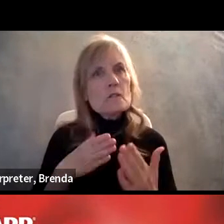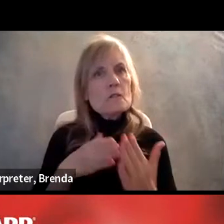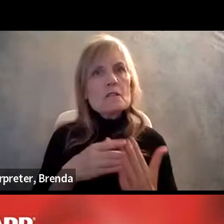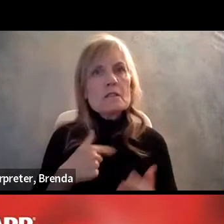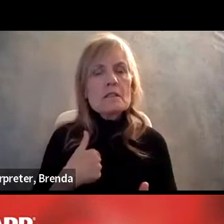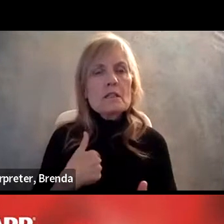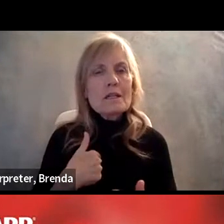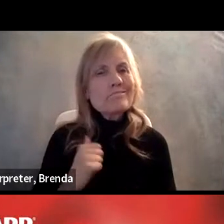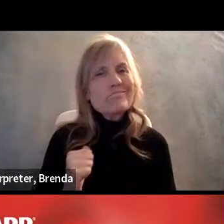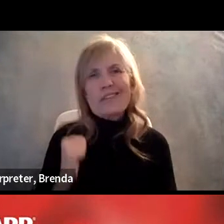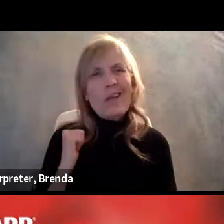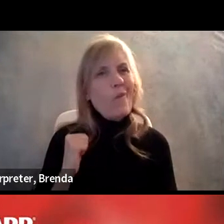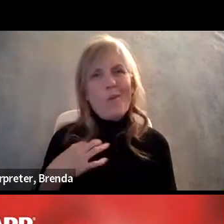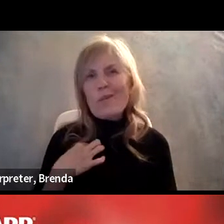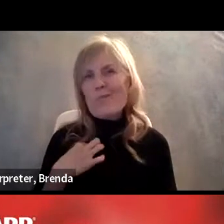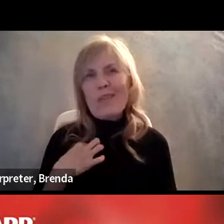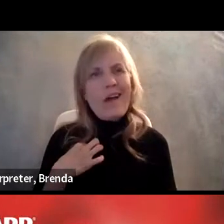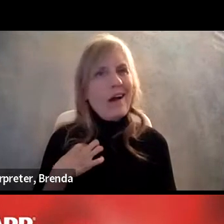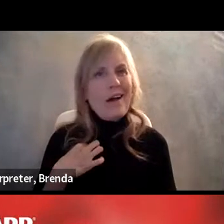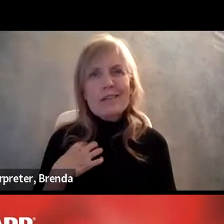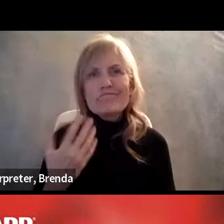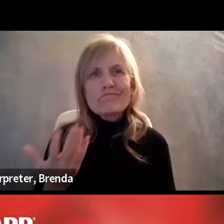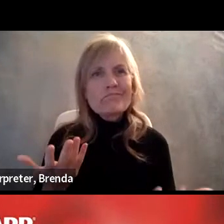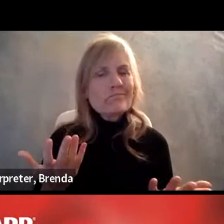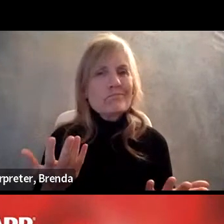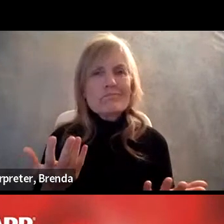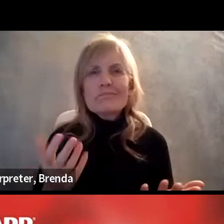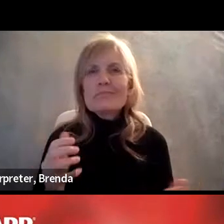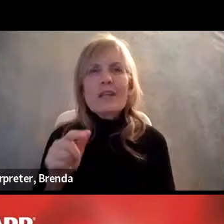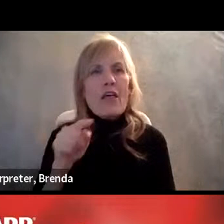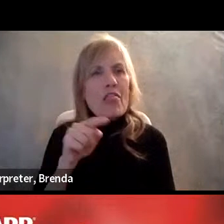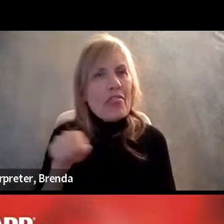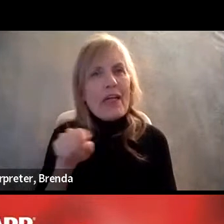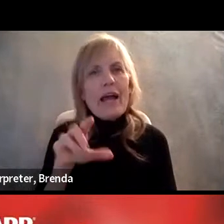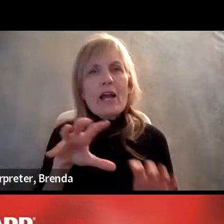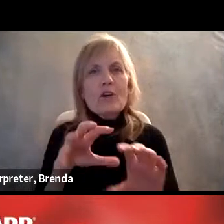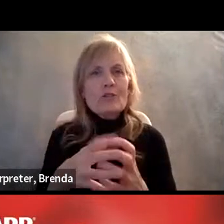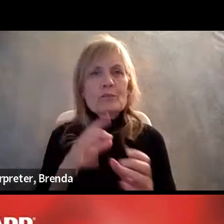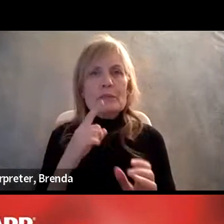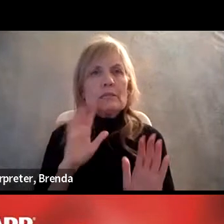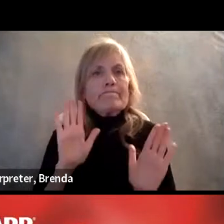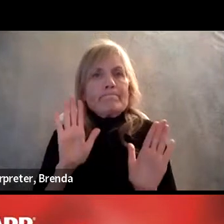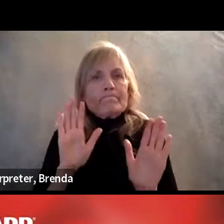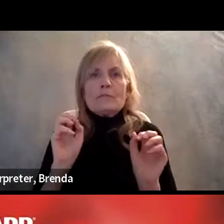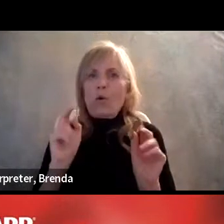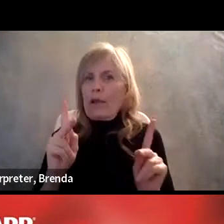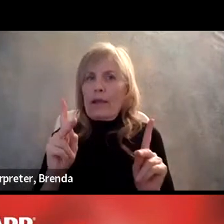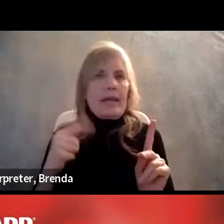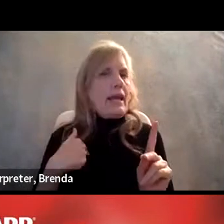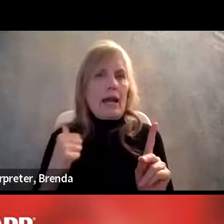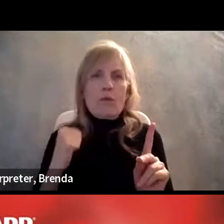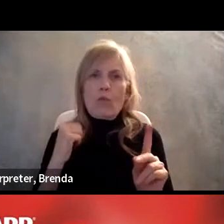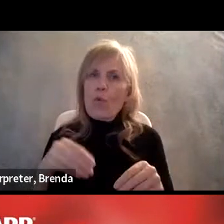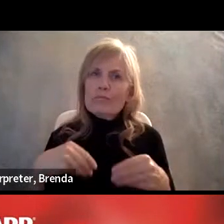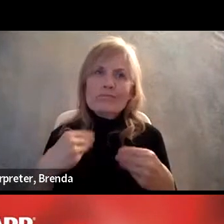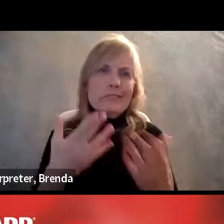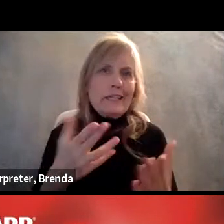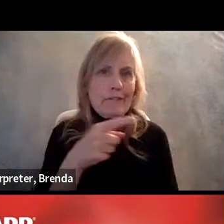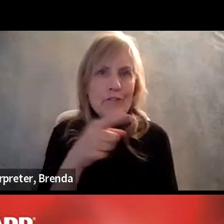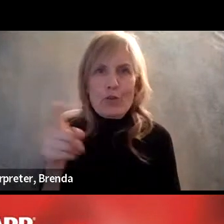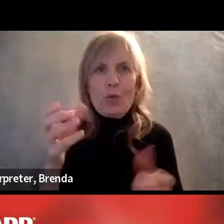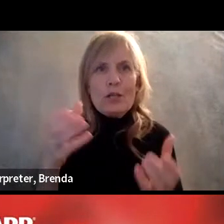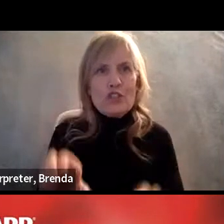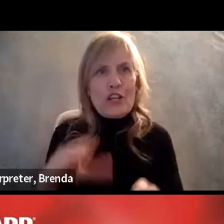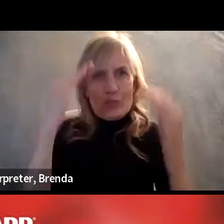will not even, um, give you the chance to show them. Um, so I, I just wanted to make sure that that was clear. Um, and